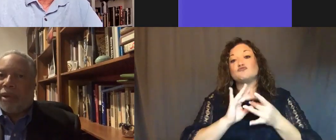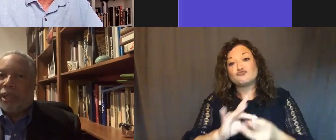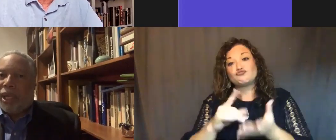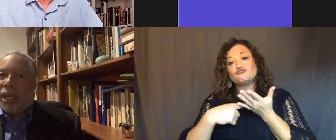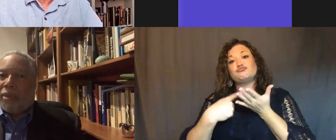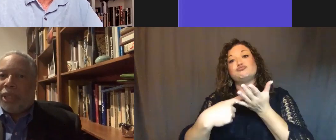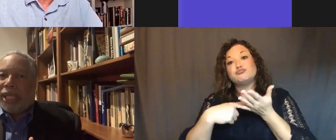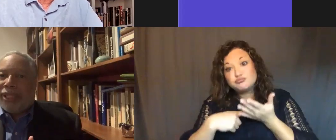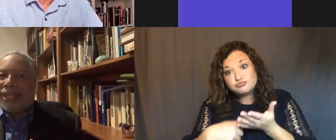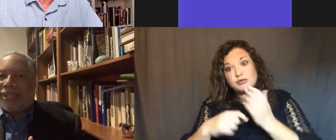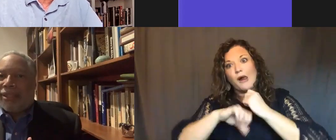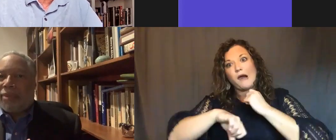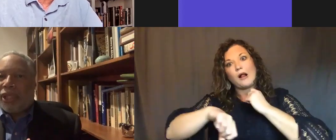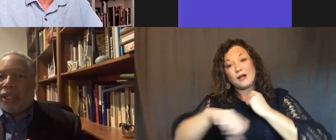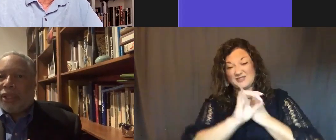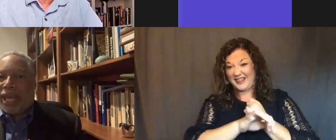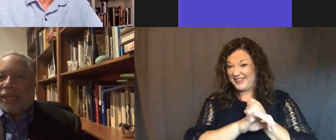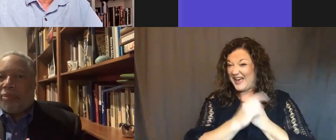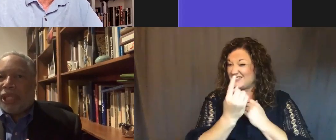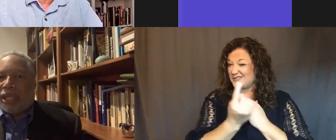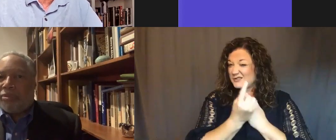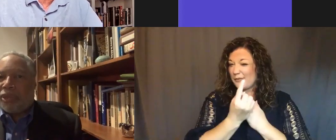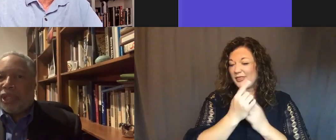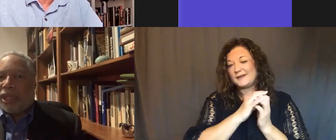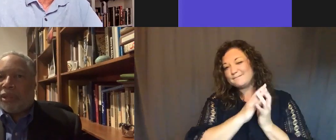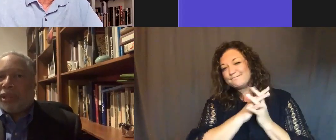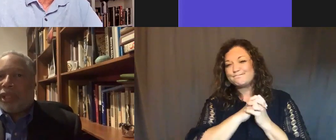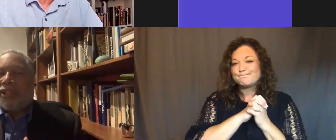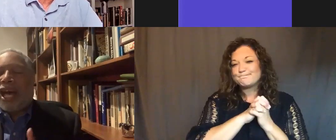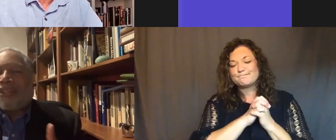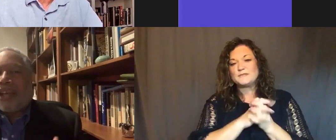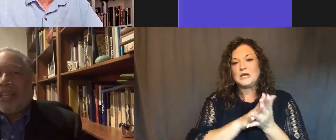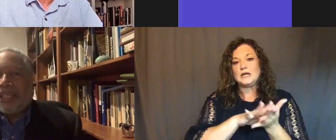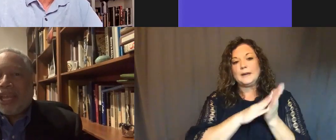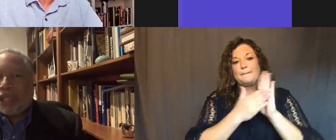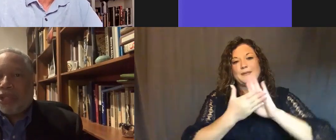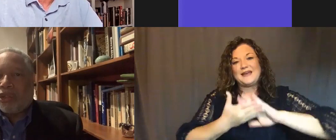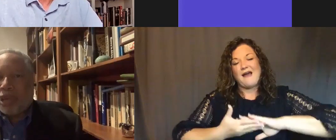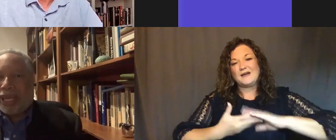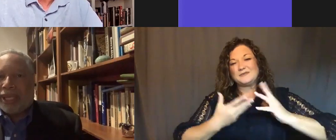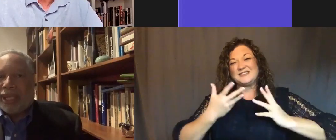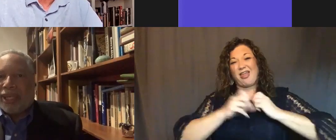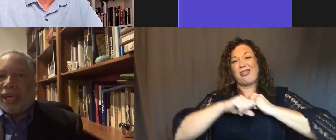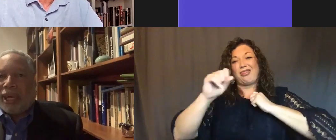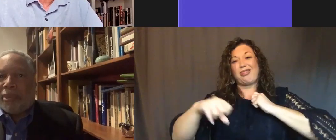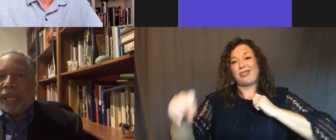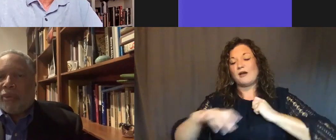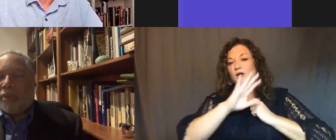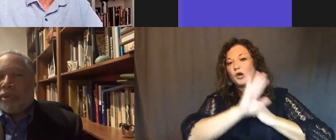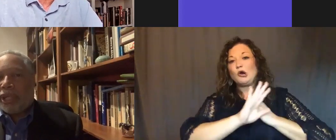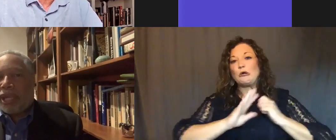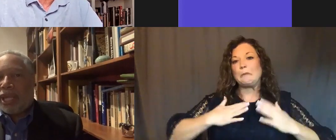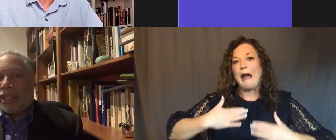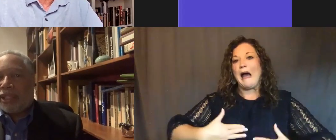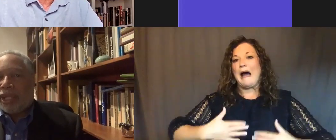about, is that something that becomes exoticizing Emmett Till's body? And